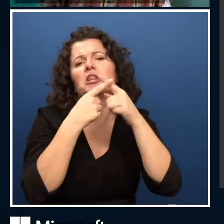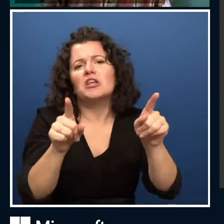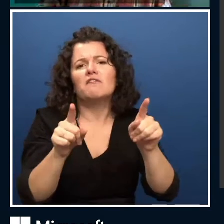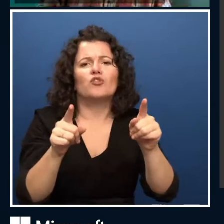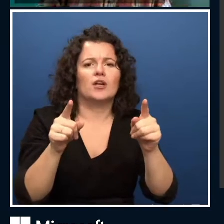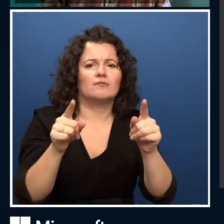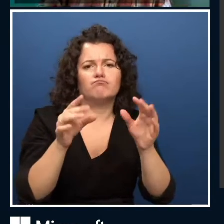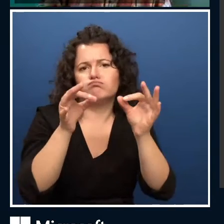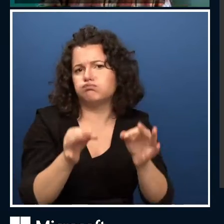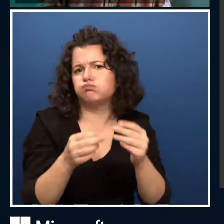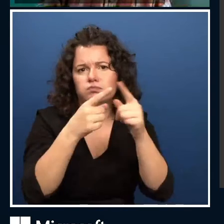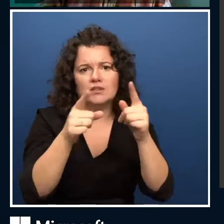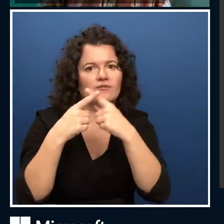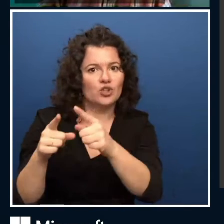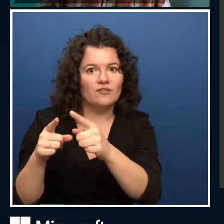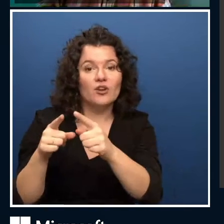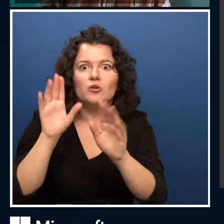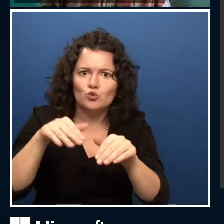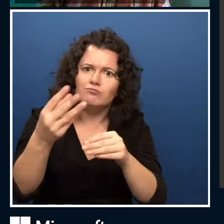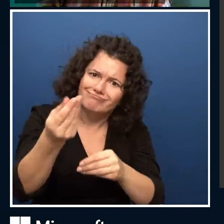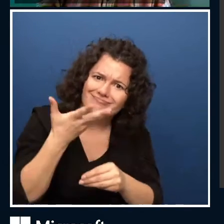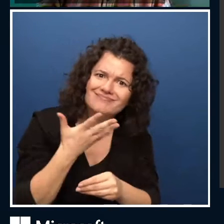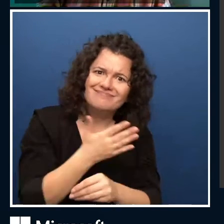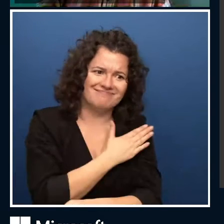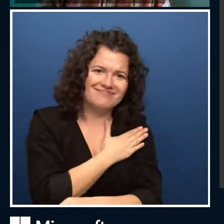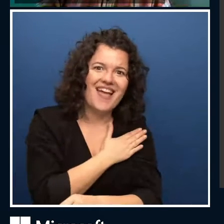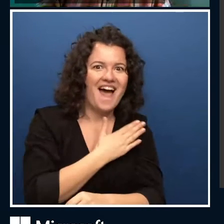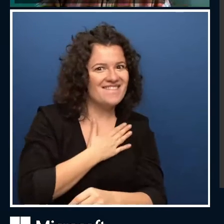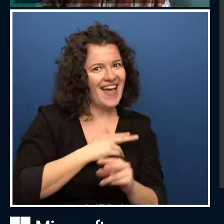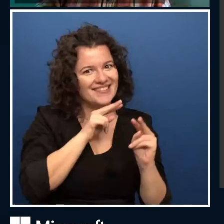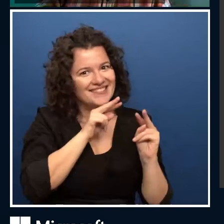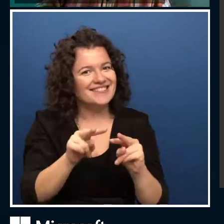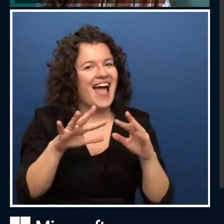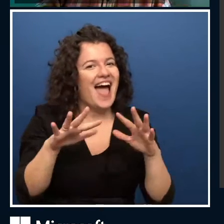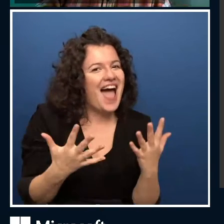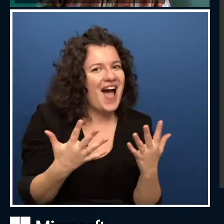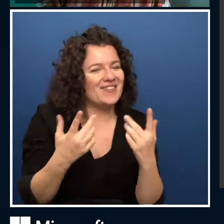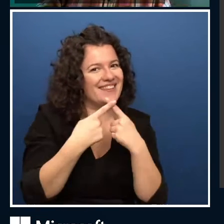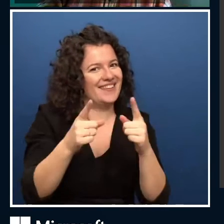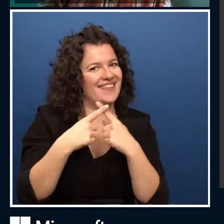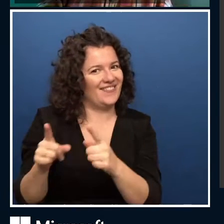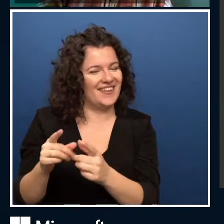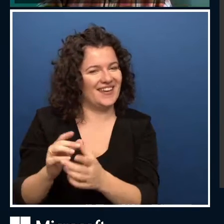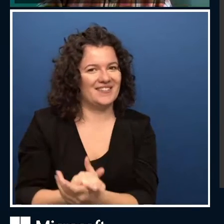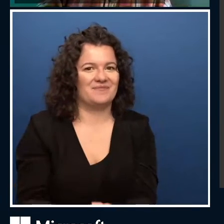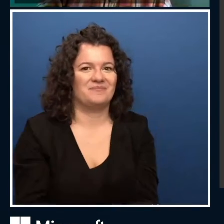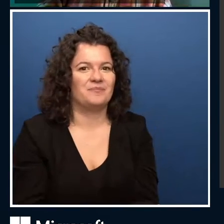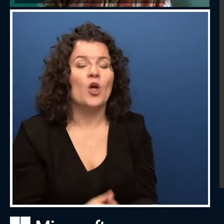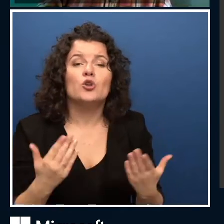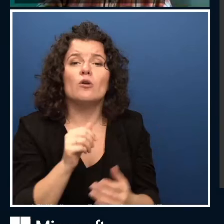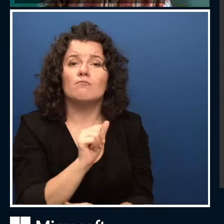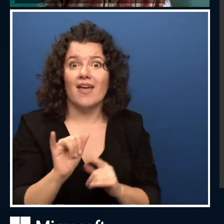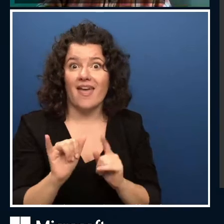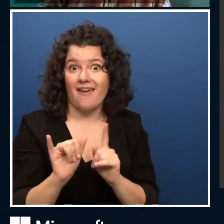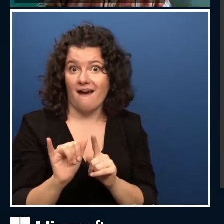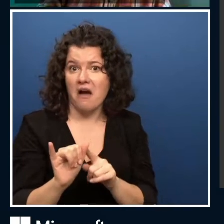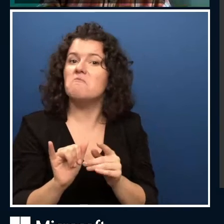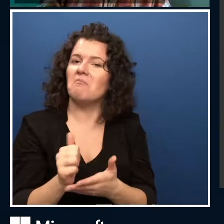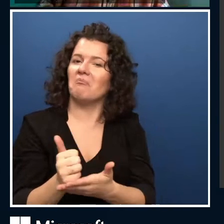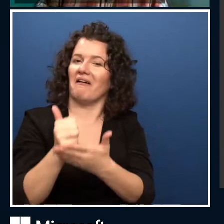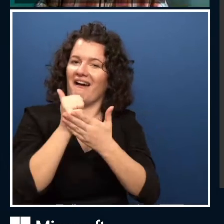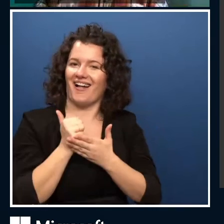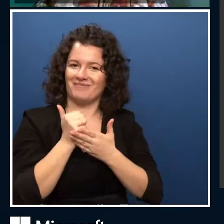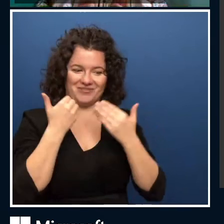really happy to see that. So as a takeaway, we saw that AI can be a great assistant to a human being in any